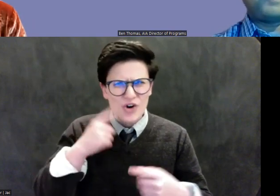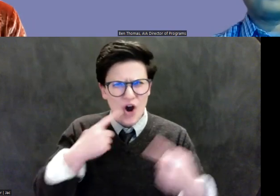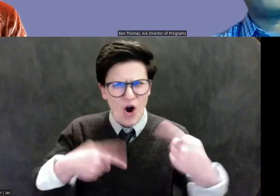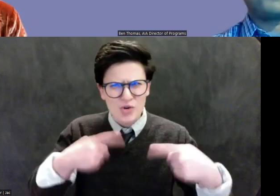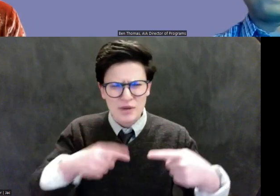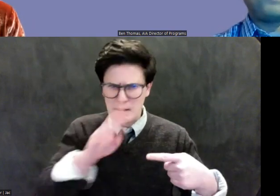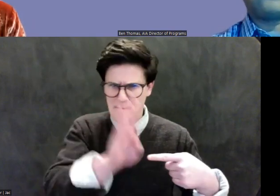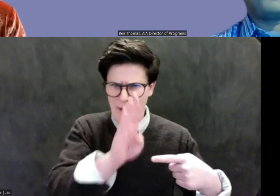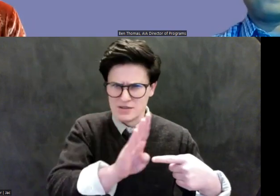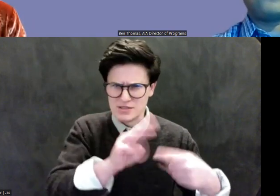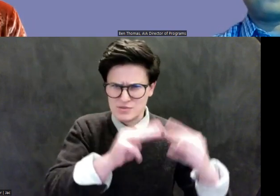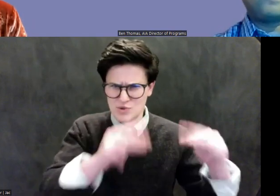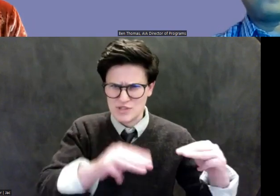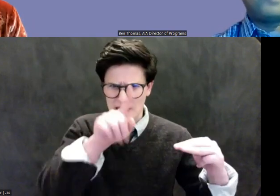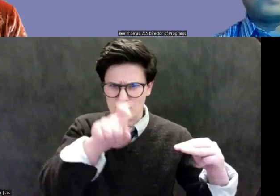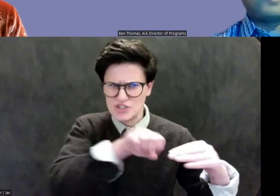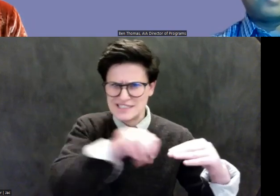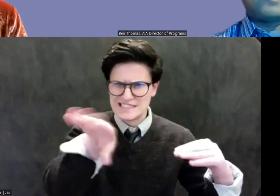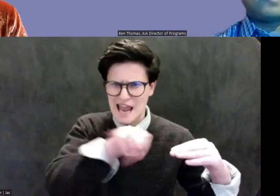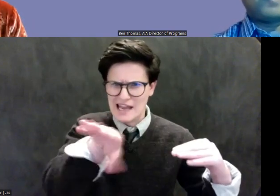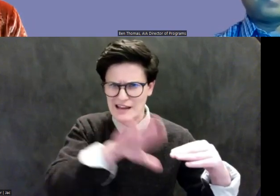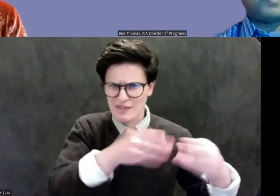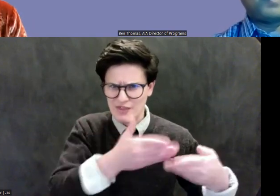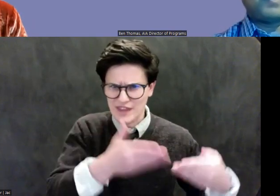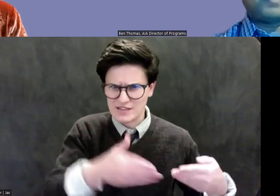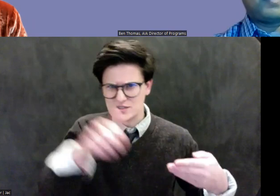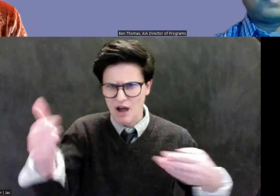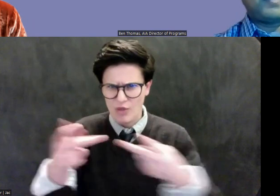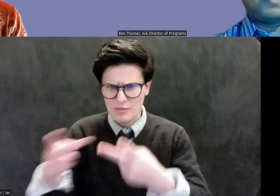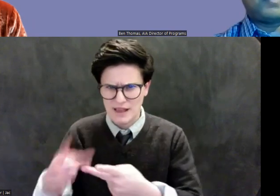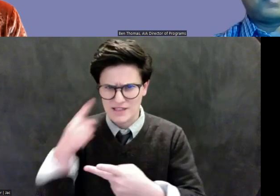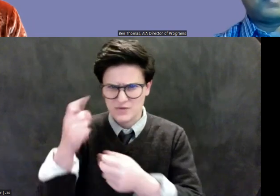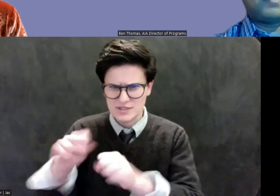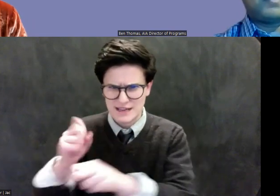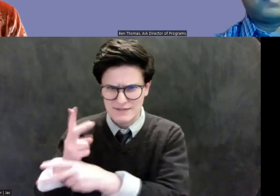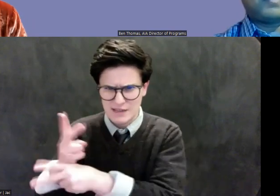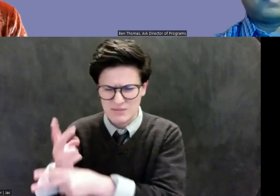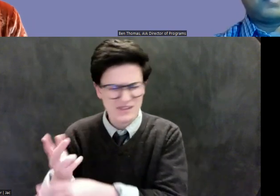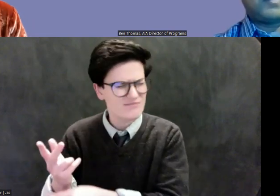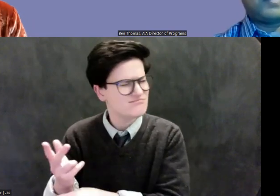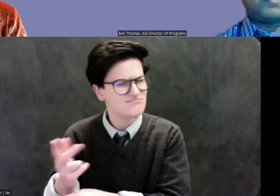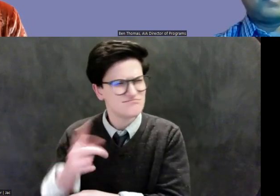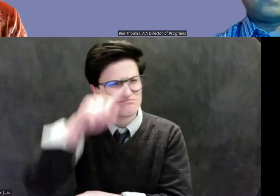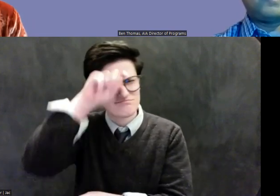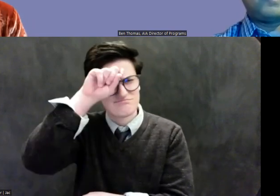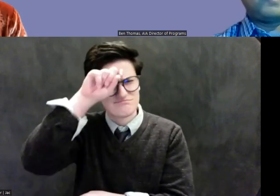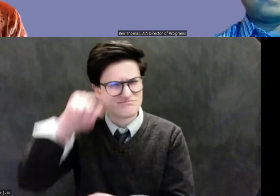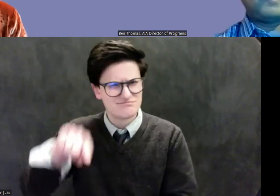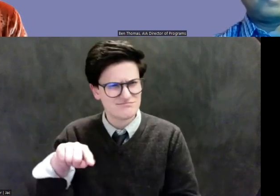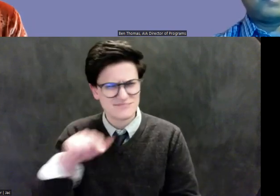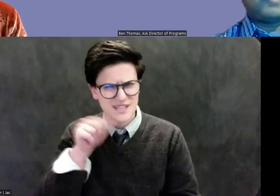material elsewhere for safekeeping. Um, so I think while at the same time